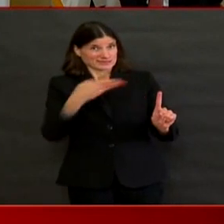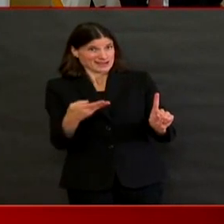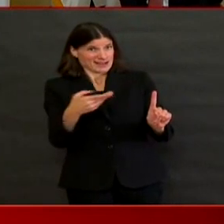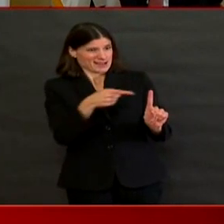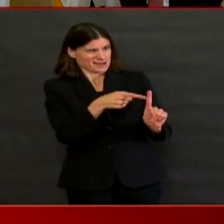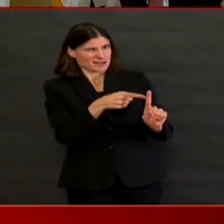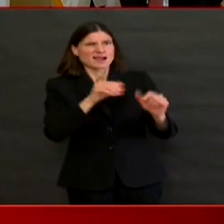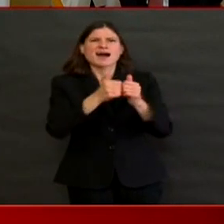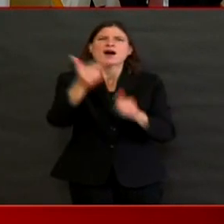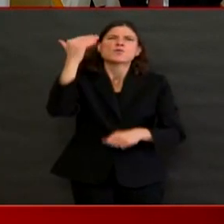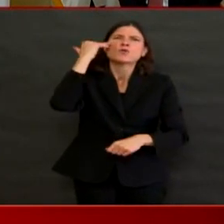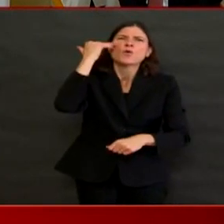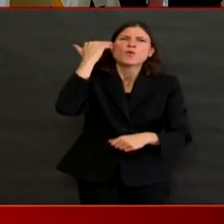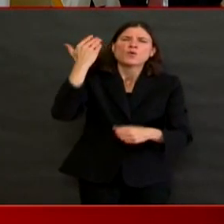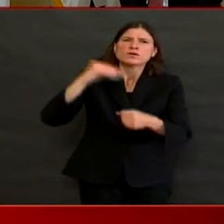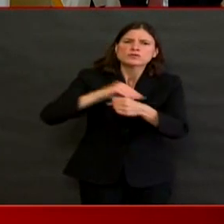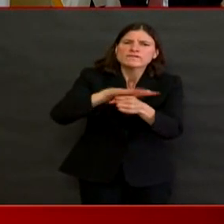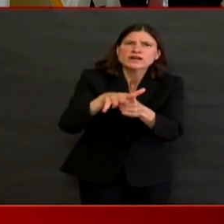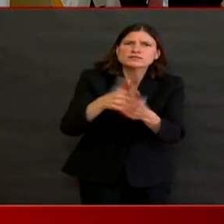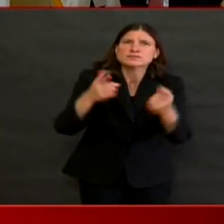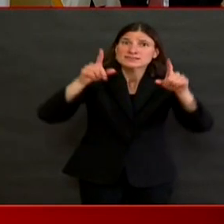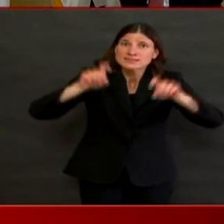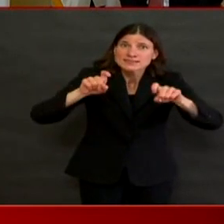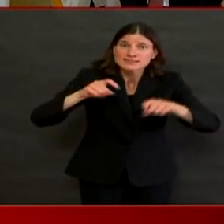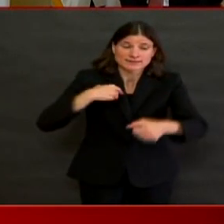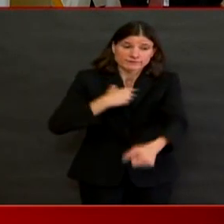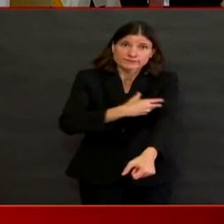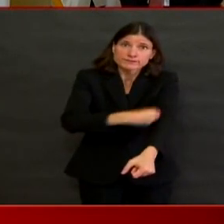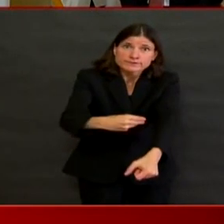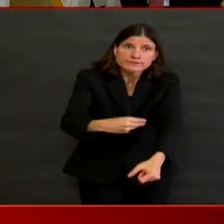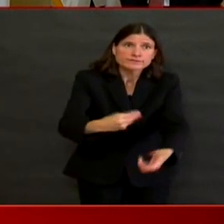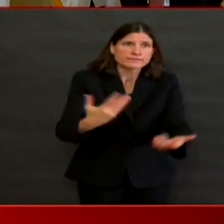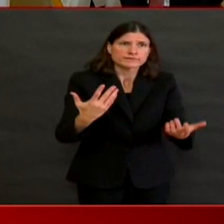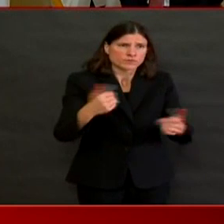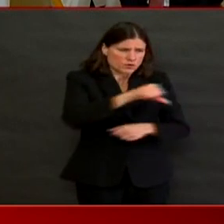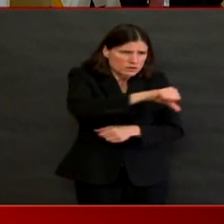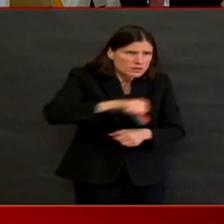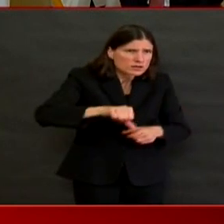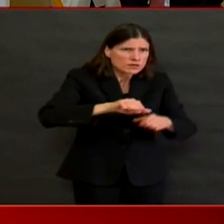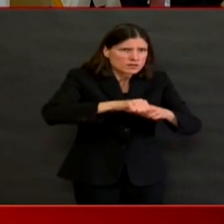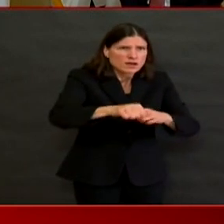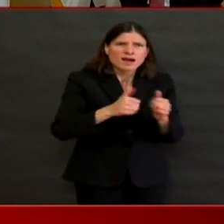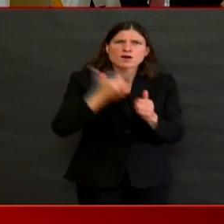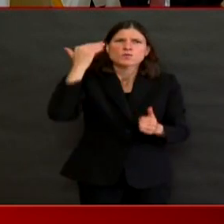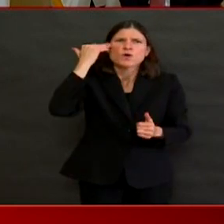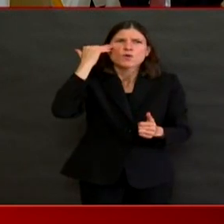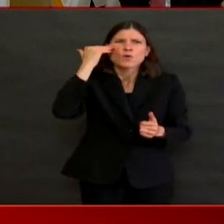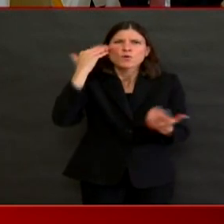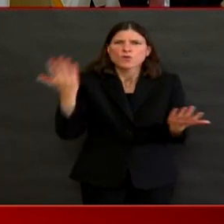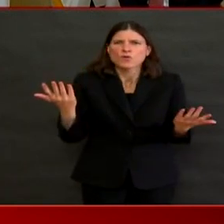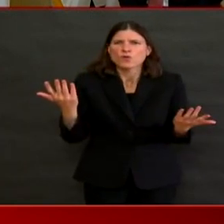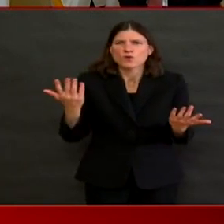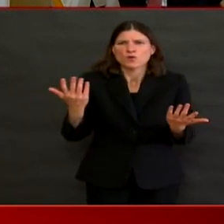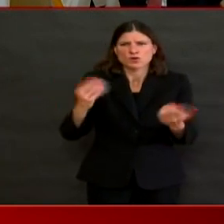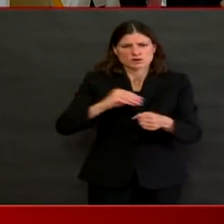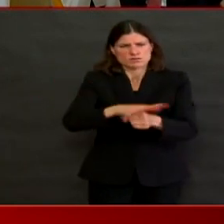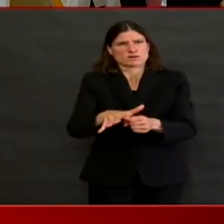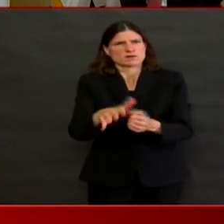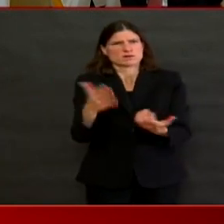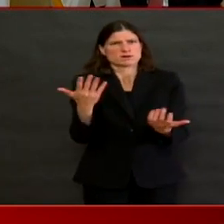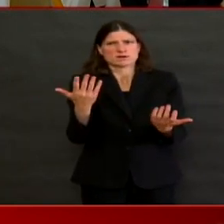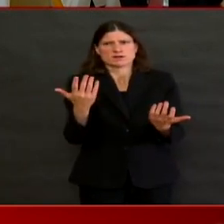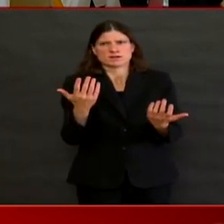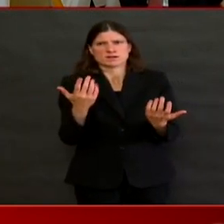infected with the virus, that is the virus that killed them? If so, does that artificially inflate the fatality rate data?